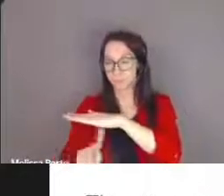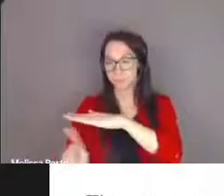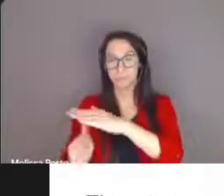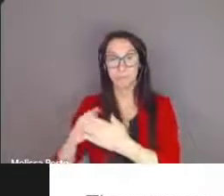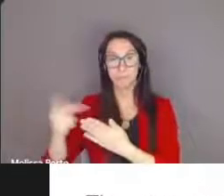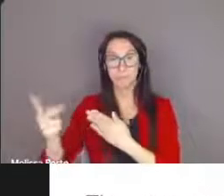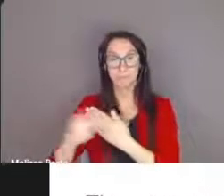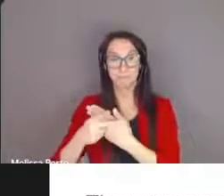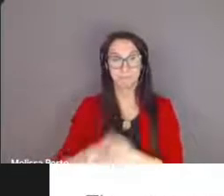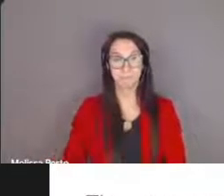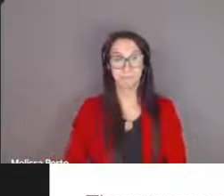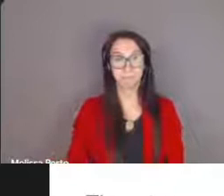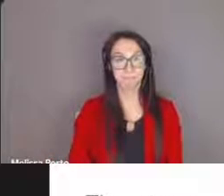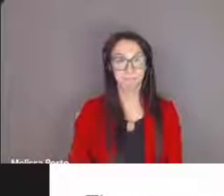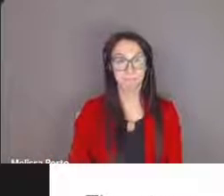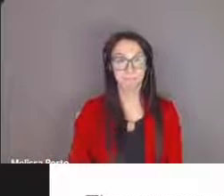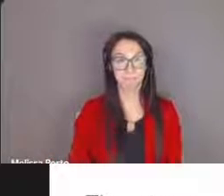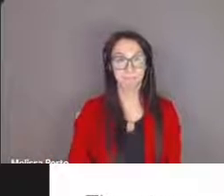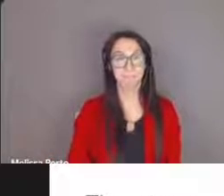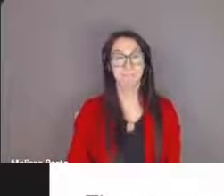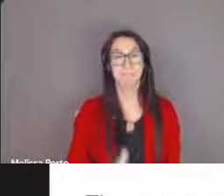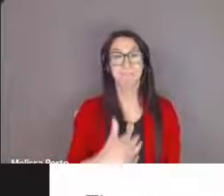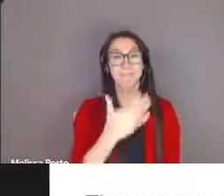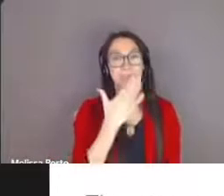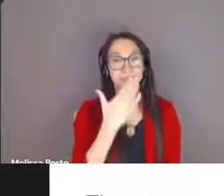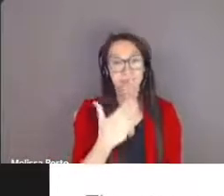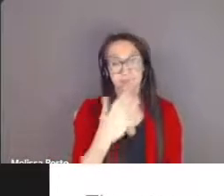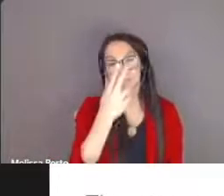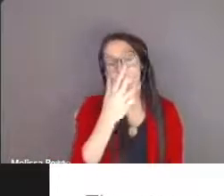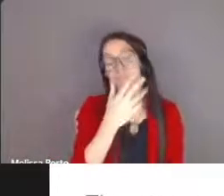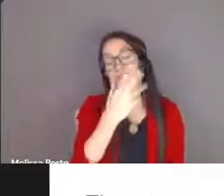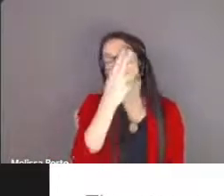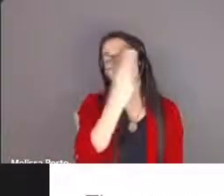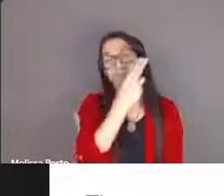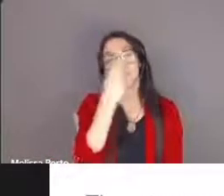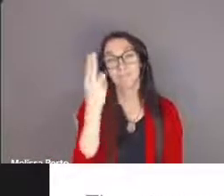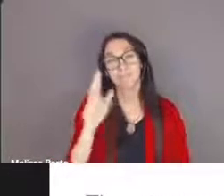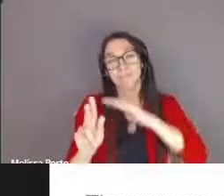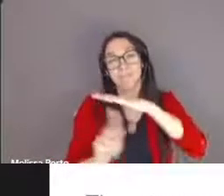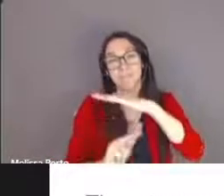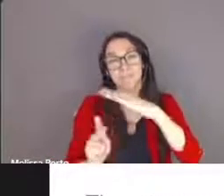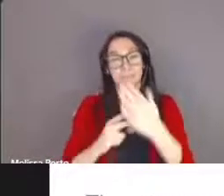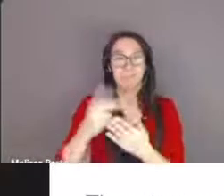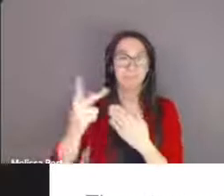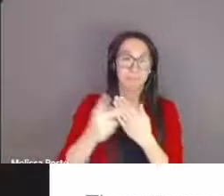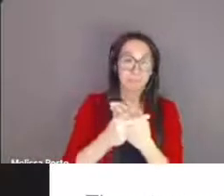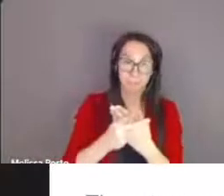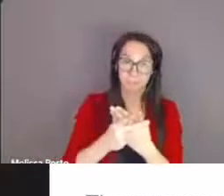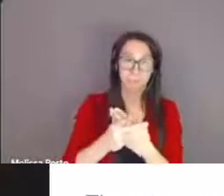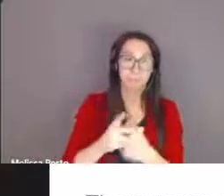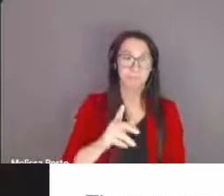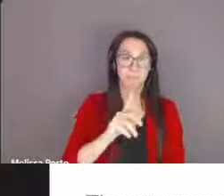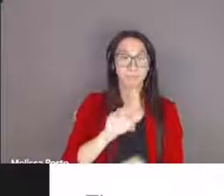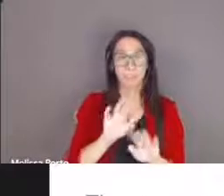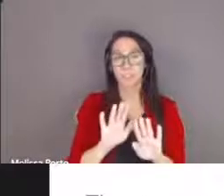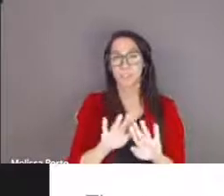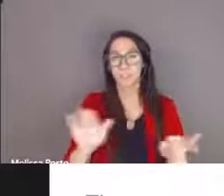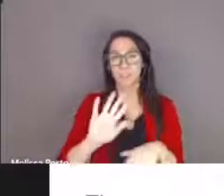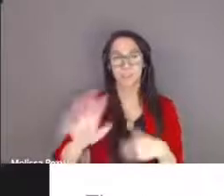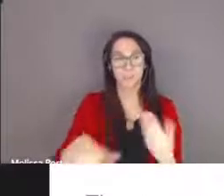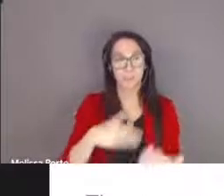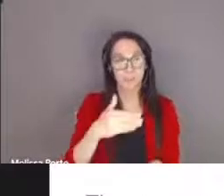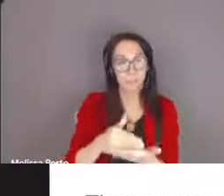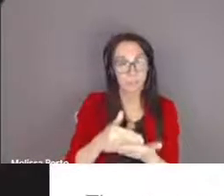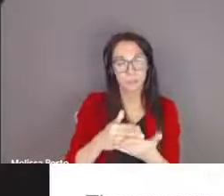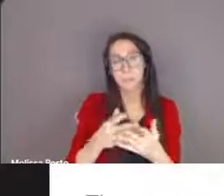the catholic kindergarten program is a child-centered developmentally appropriate play and inquiry based